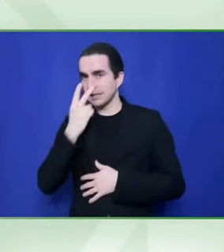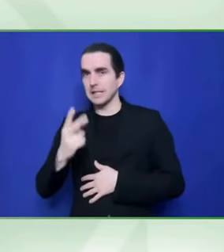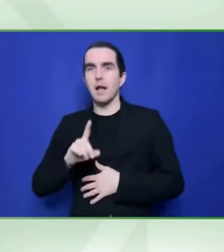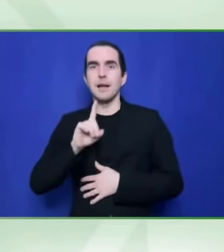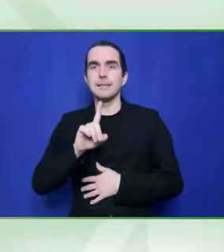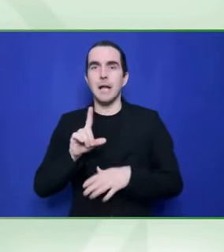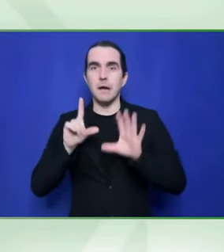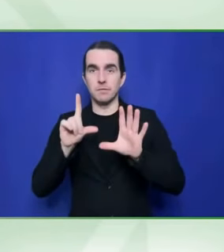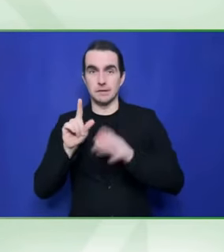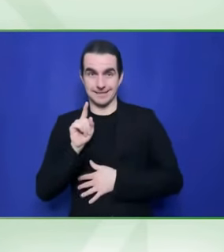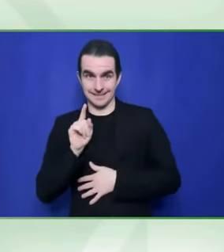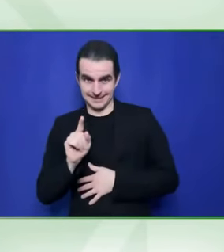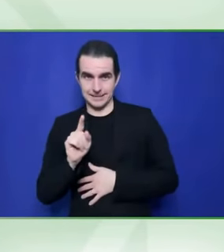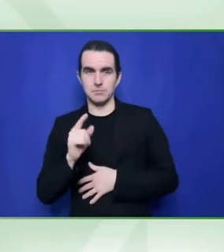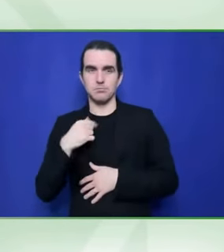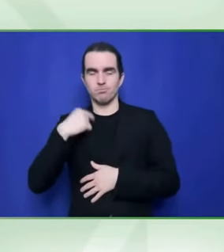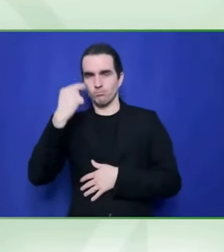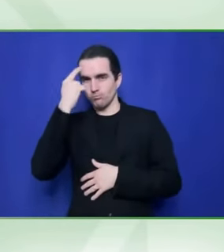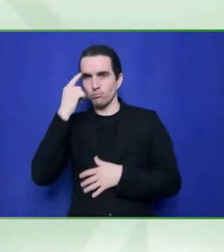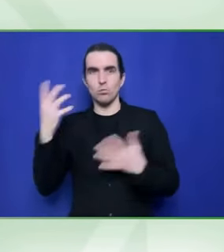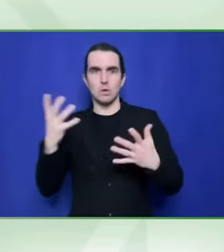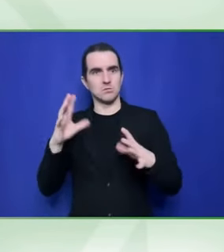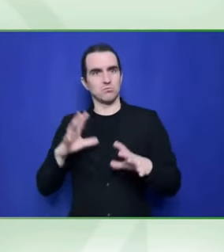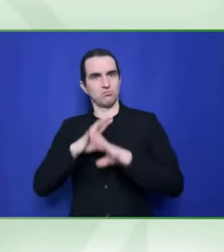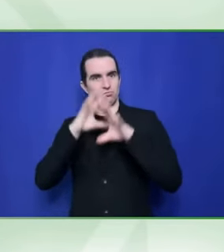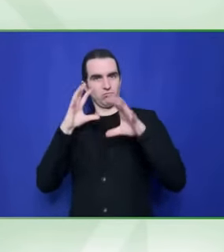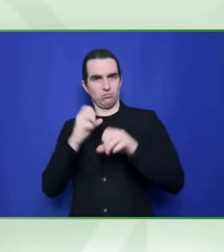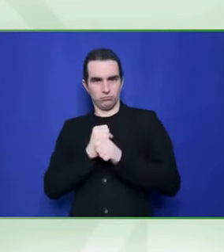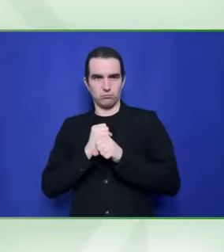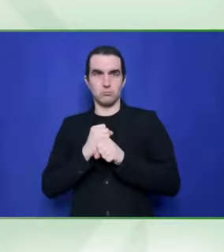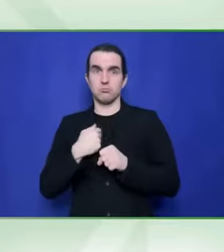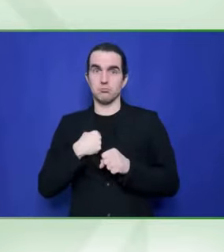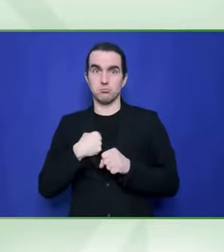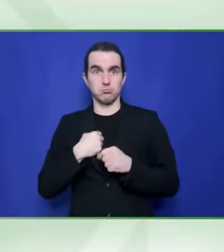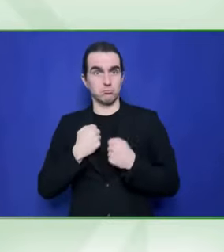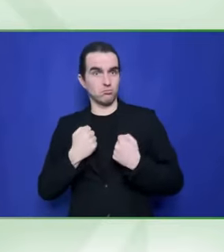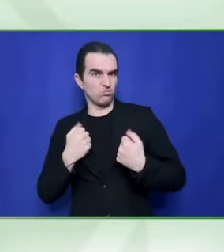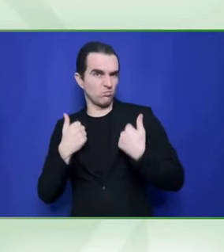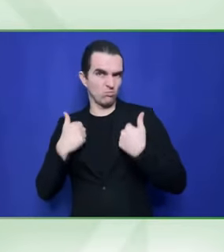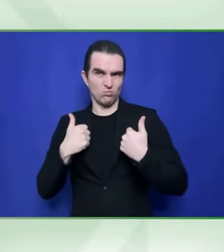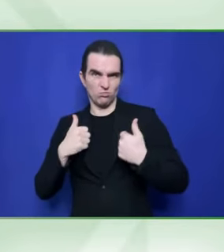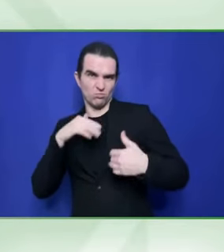to kind of achieve that. Over to you, Carolyn, or Robert.